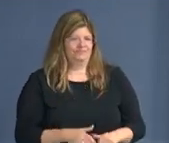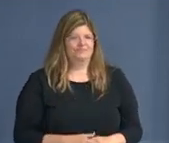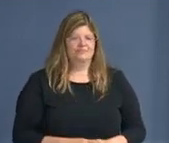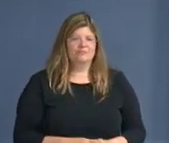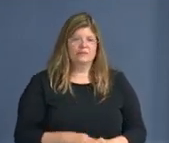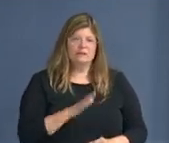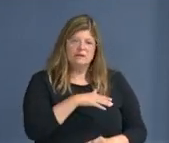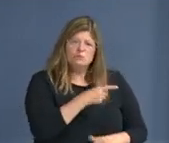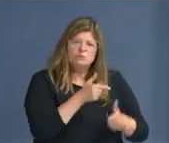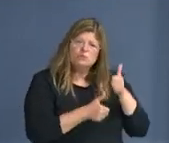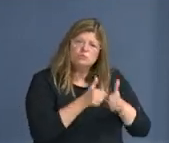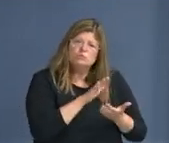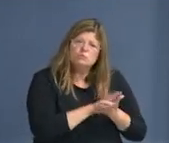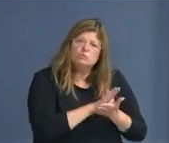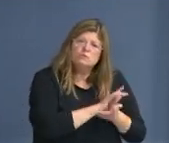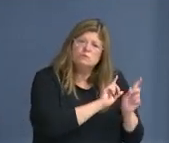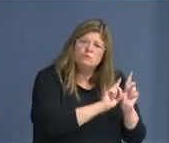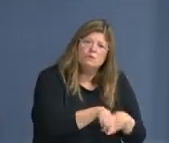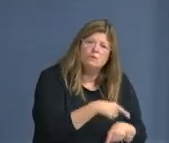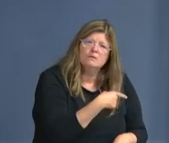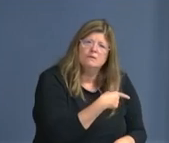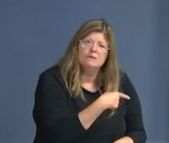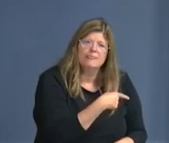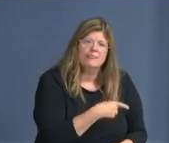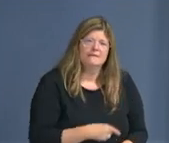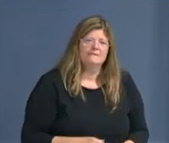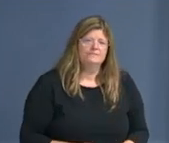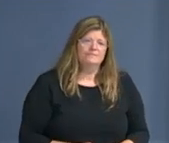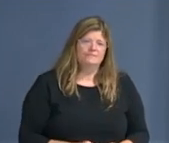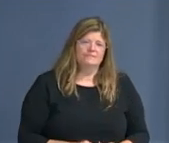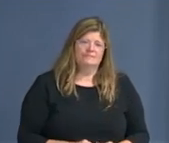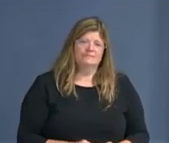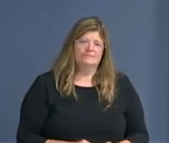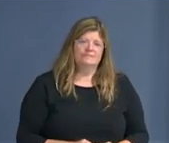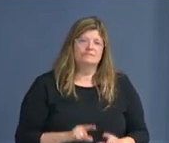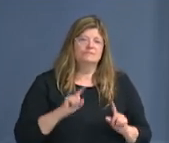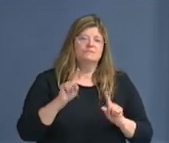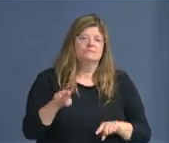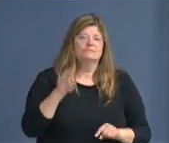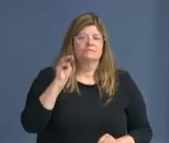I went to Alistair Middle School, now attending Banneker High School.